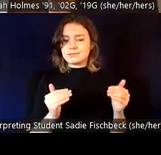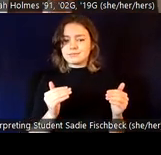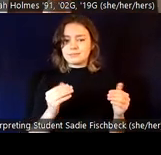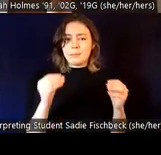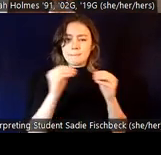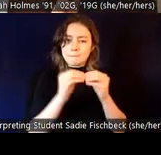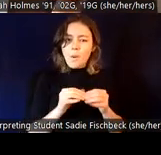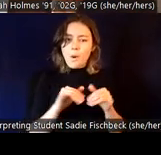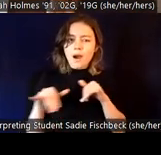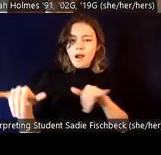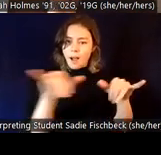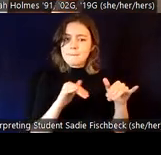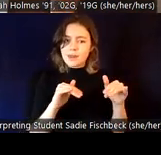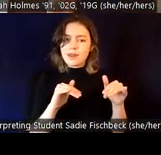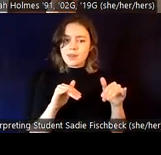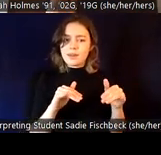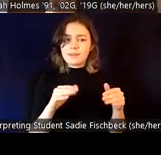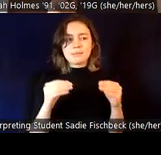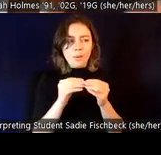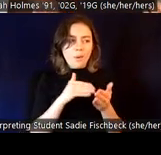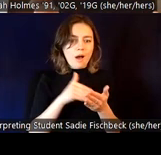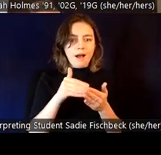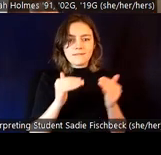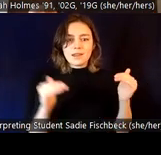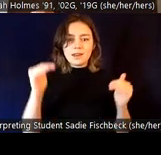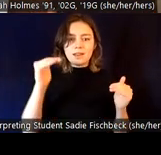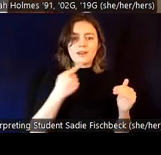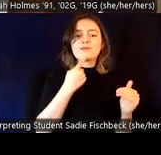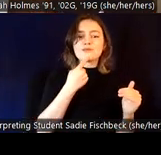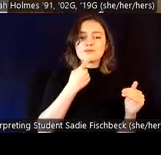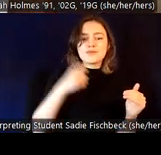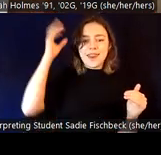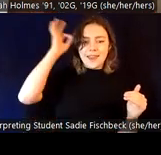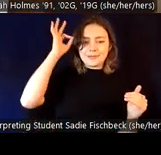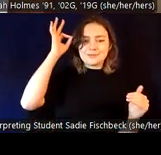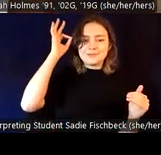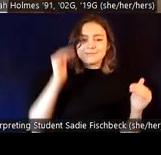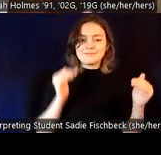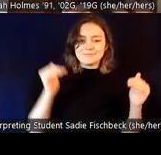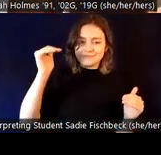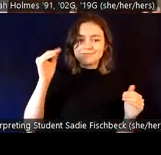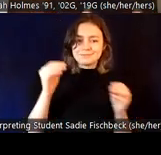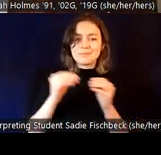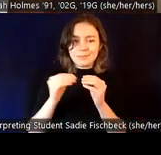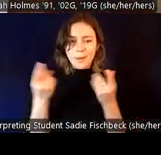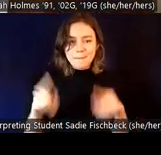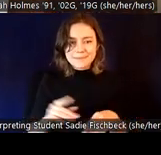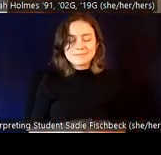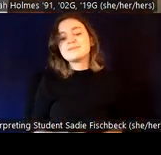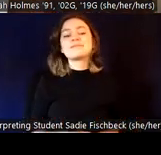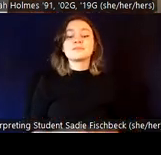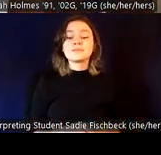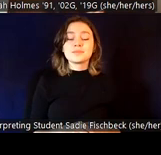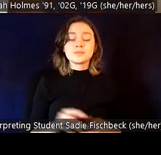what we perceive as this immutable legal fact is not always entirely accurate for everyone. Second category, gender